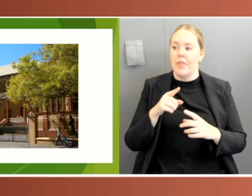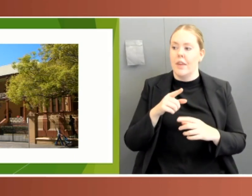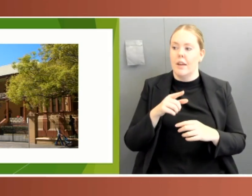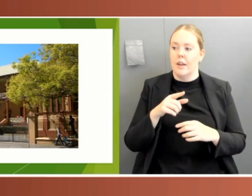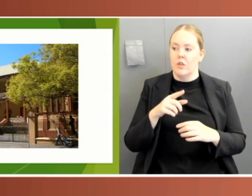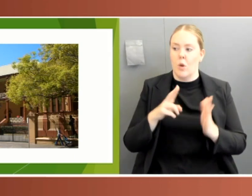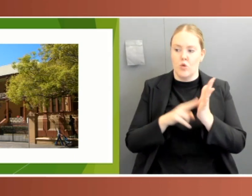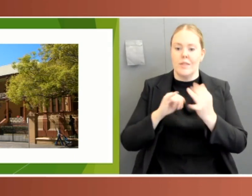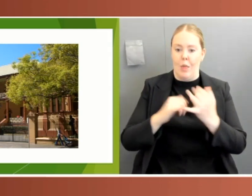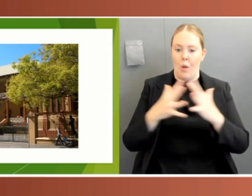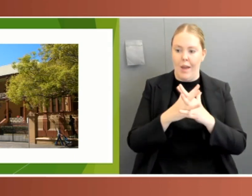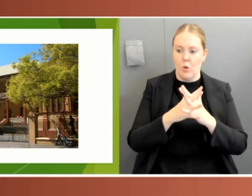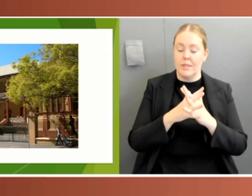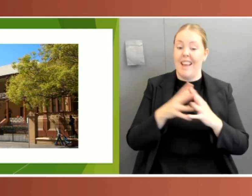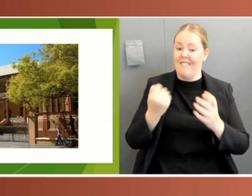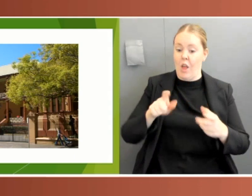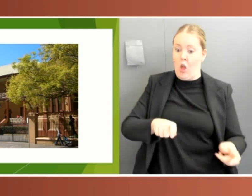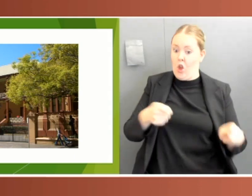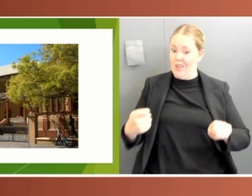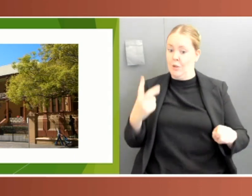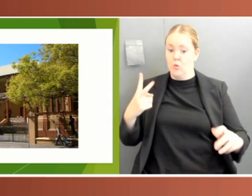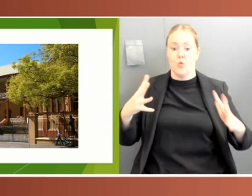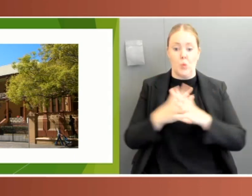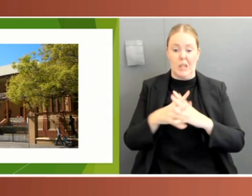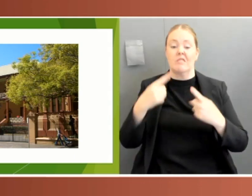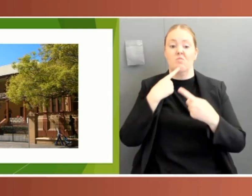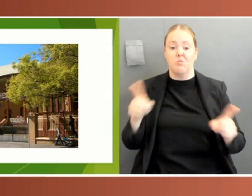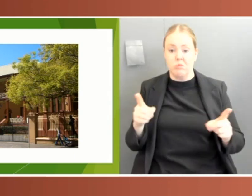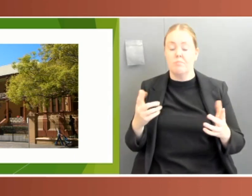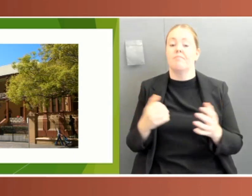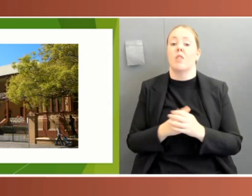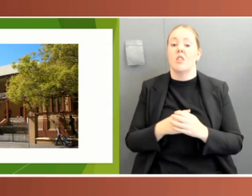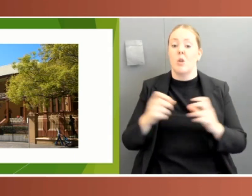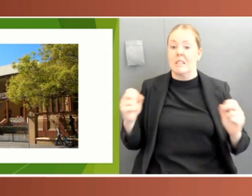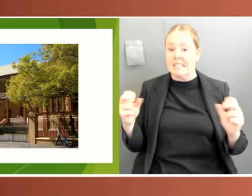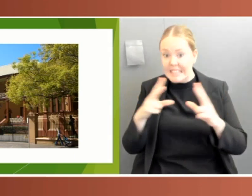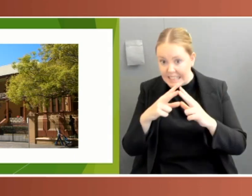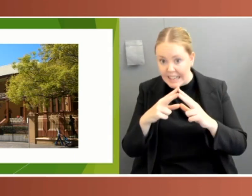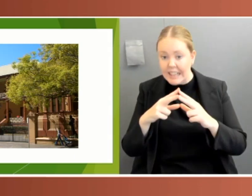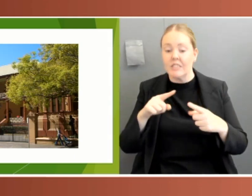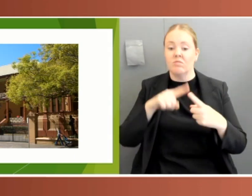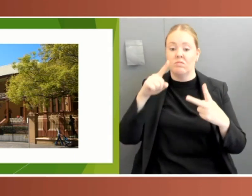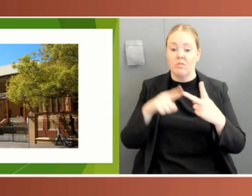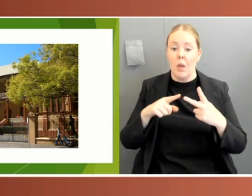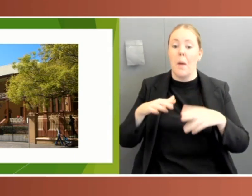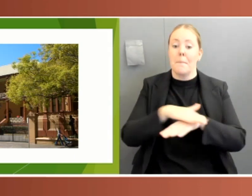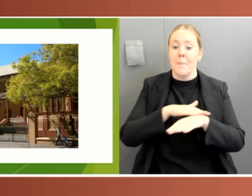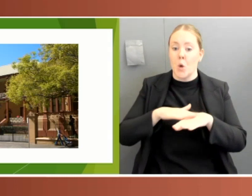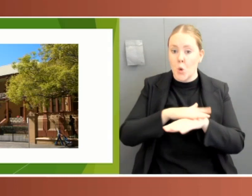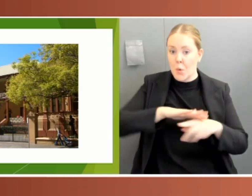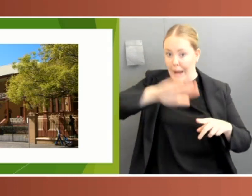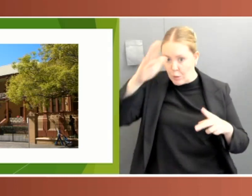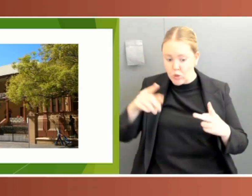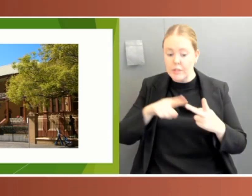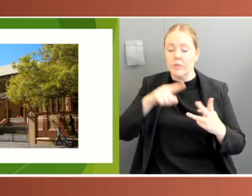People living in Sydney, the Central Coast, the Blue Mountains and Wollongong were permitted to leave their homes only for essential reasons. These included shopping for food,